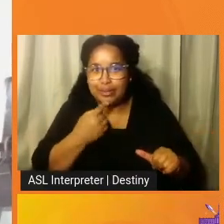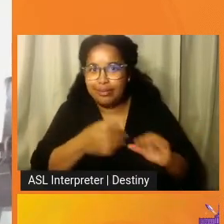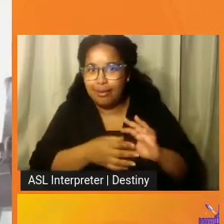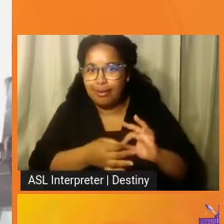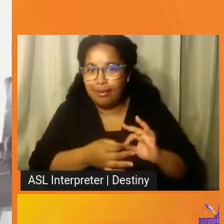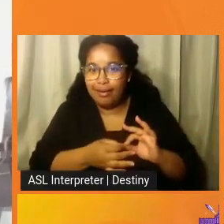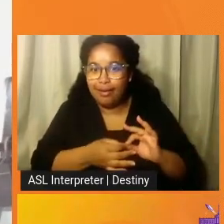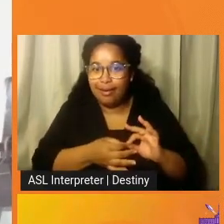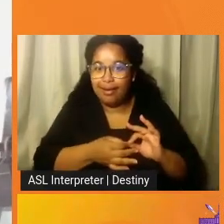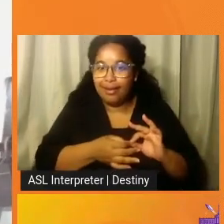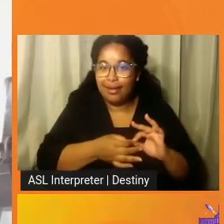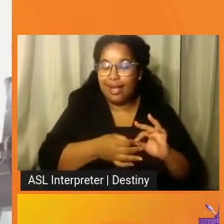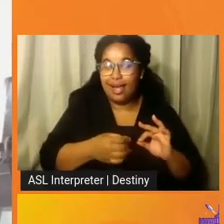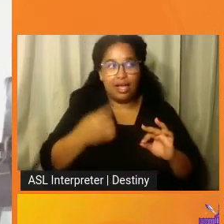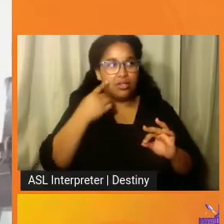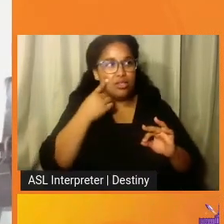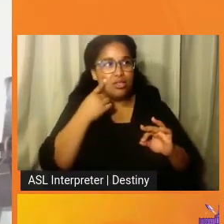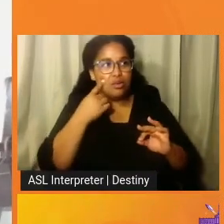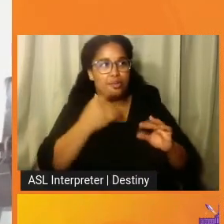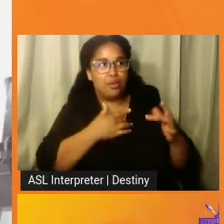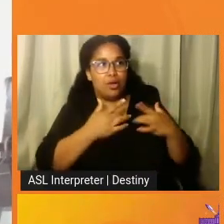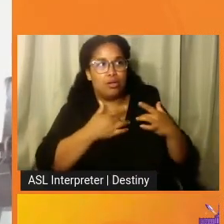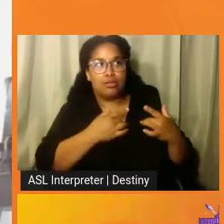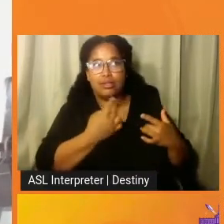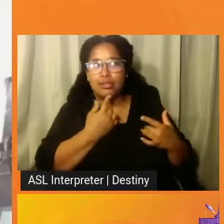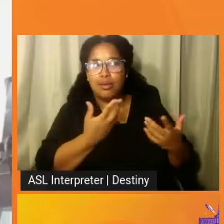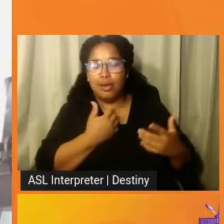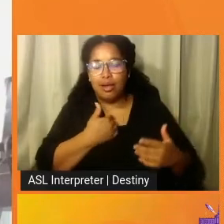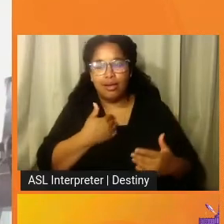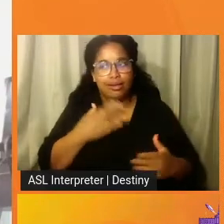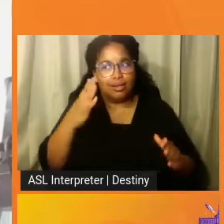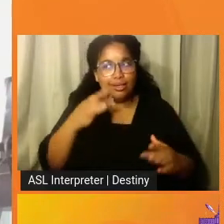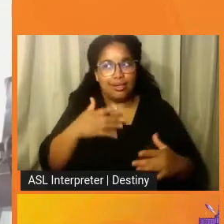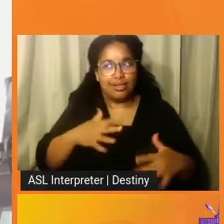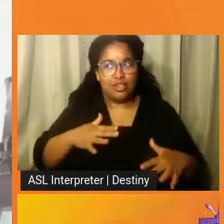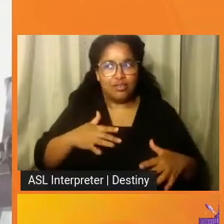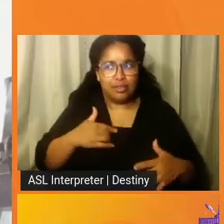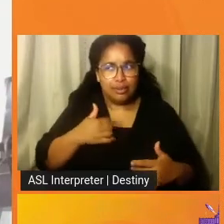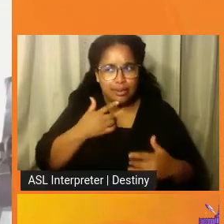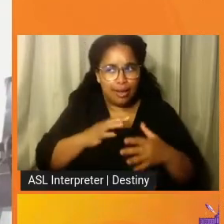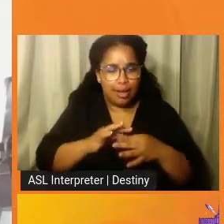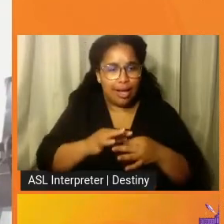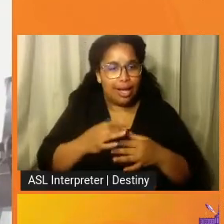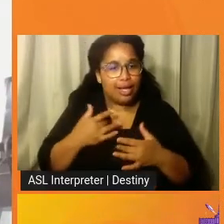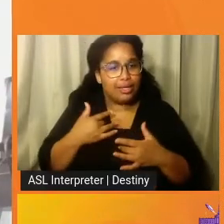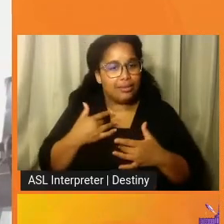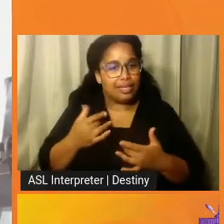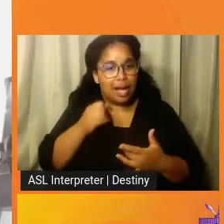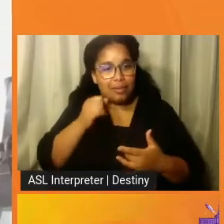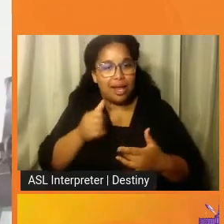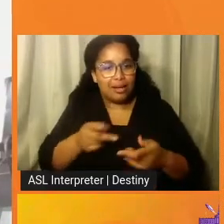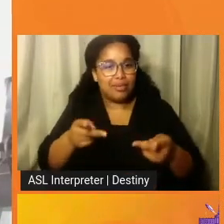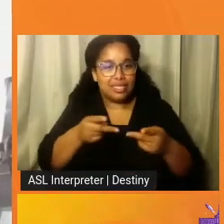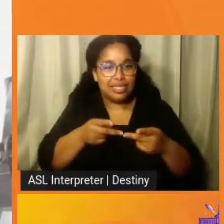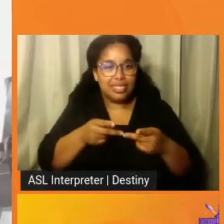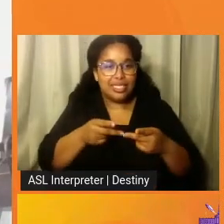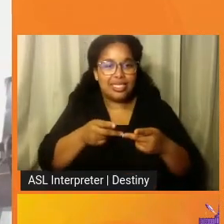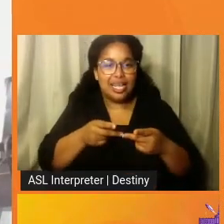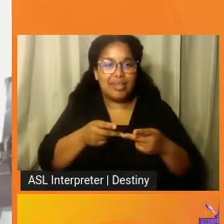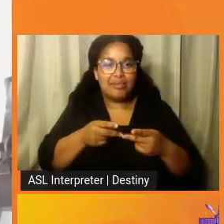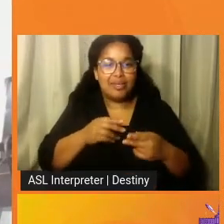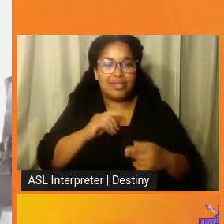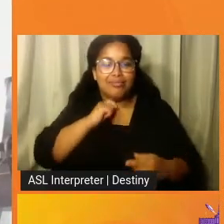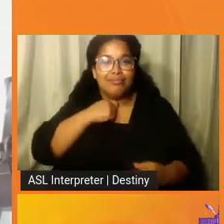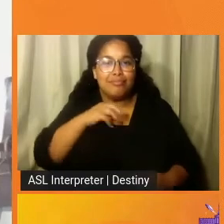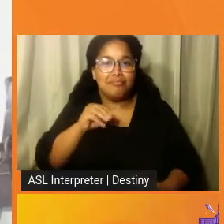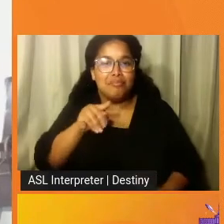I know, I knew you'd be worried. That's why I told you, don't worry. It made me a little nervous, because usually I'm not in the position of being muted like that. So,